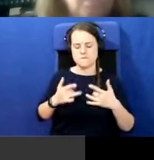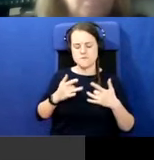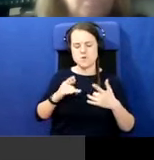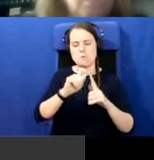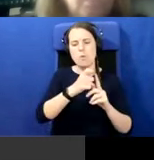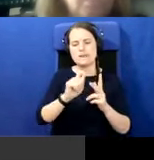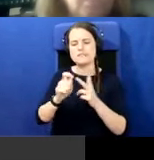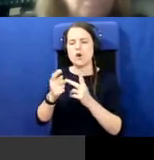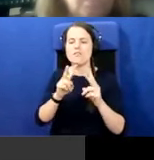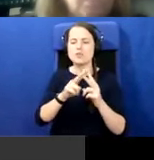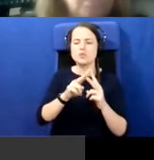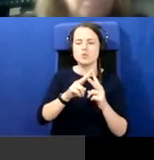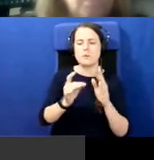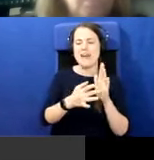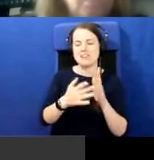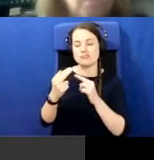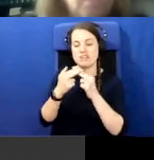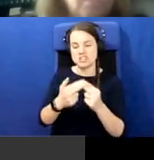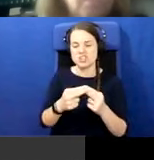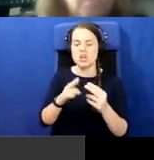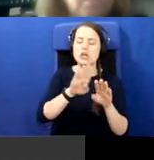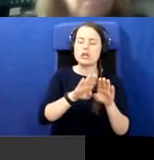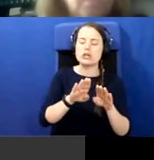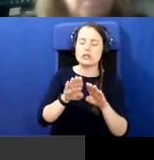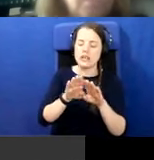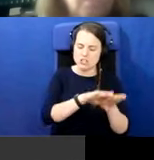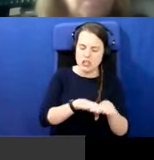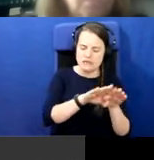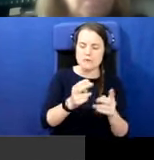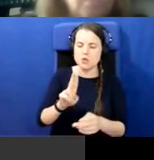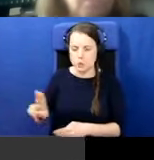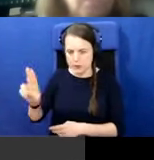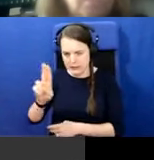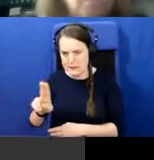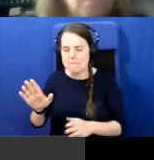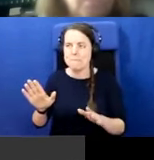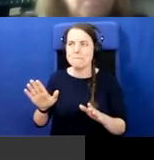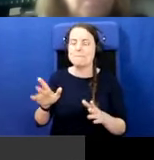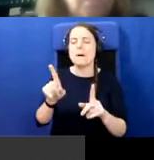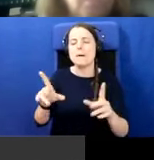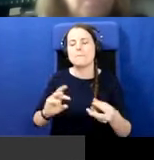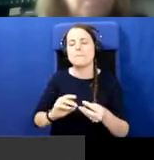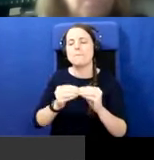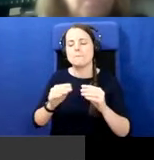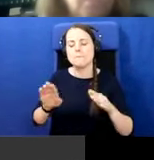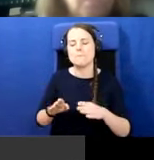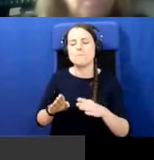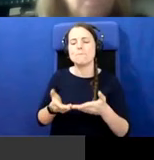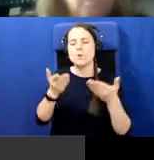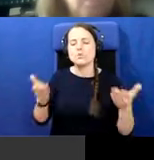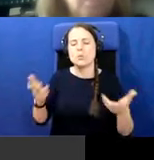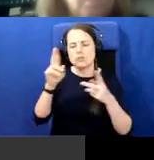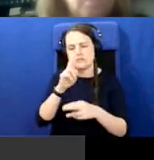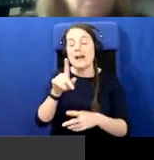traditions on the island of Ireland, which are unionism, nationalism, and mutual respect. And I think it's a first step in remembering 1921